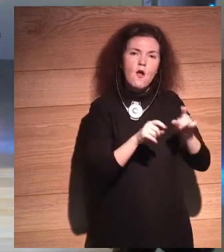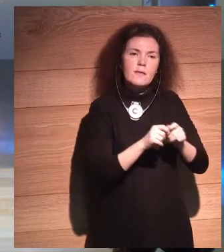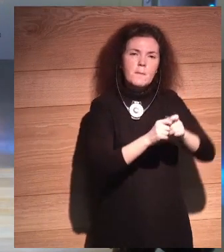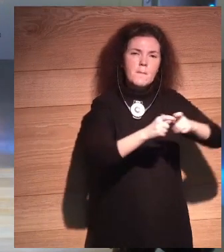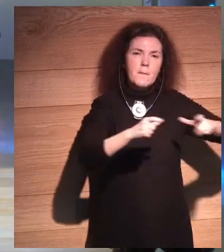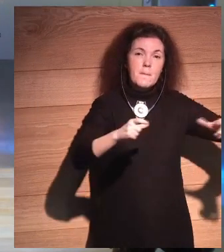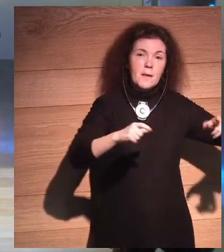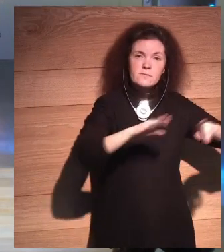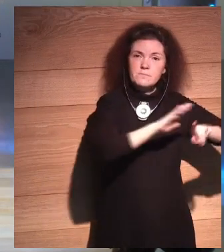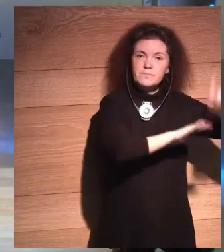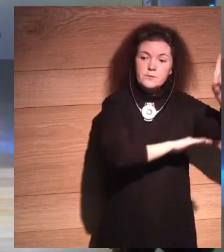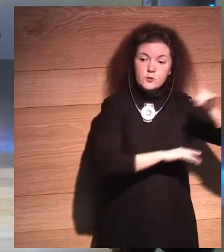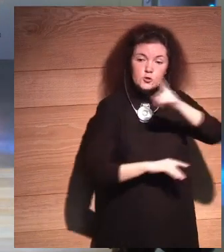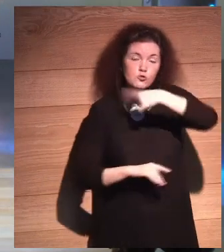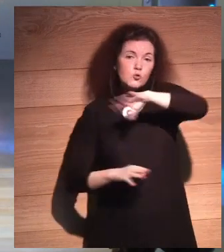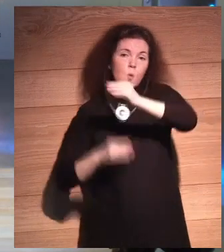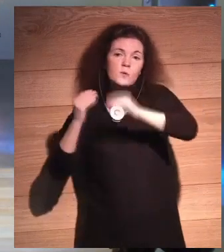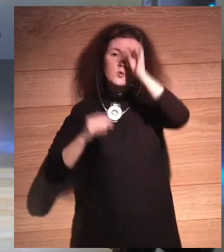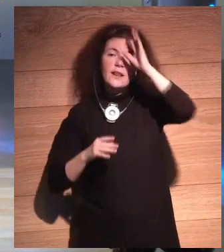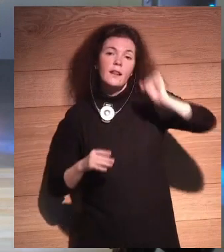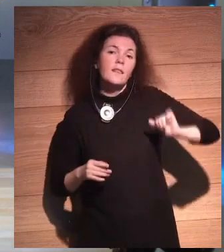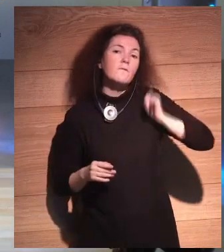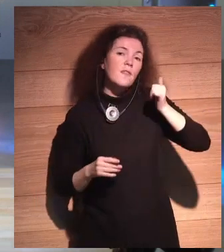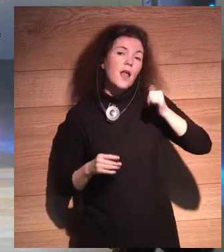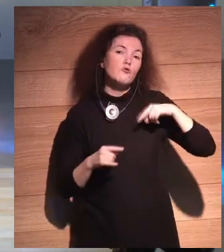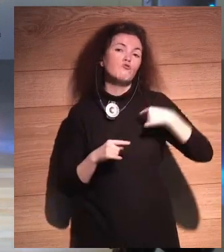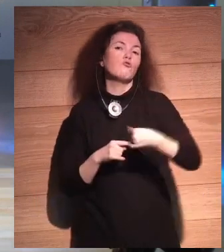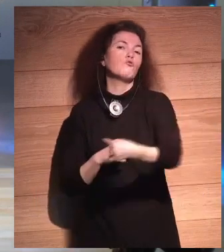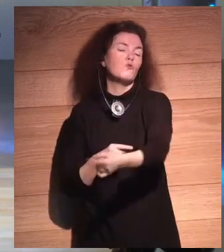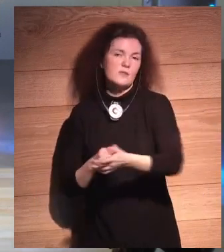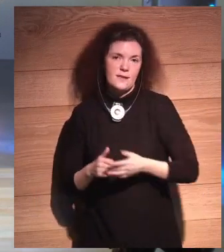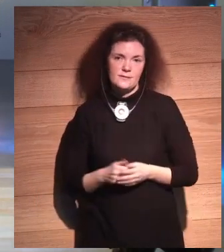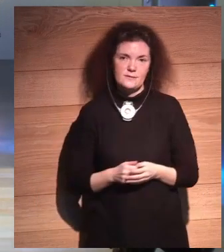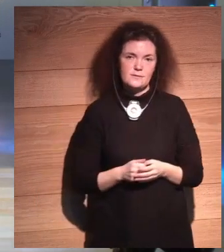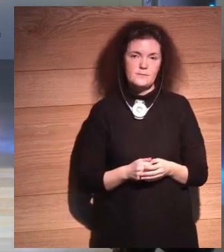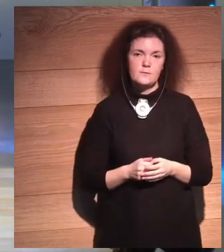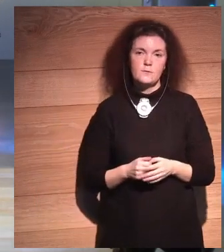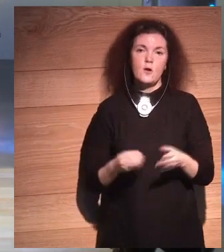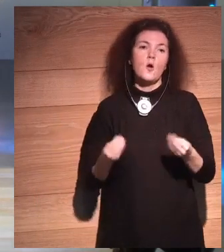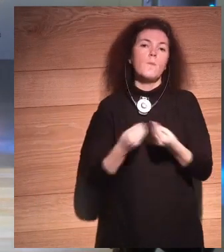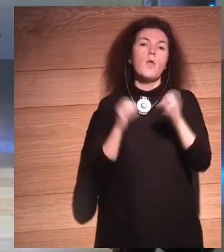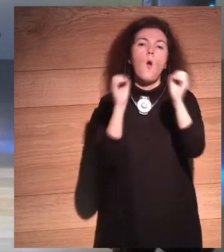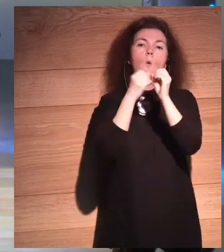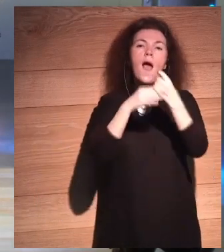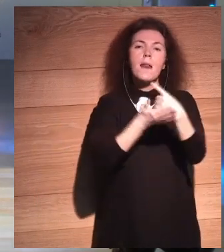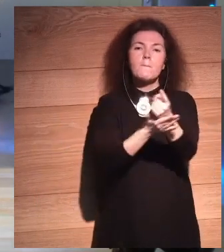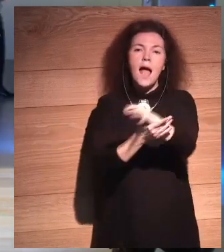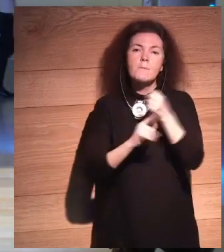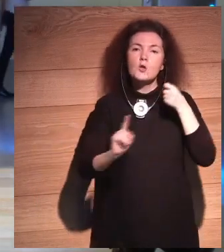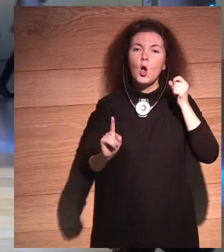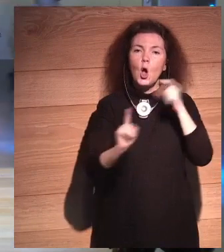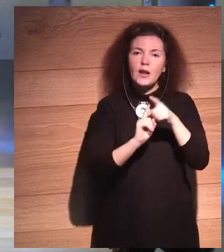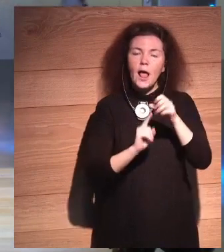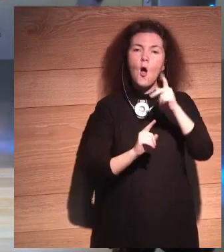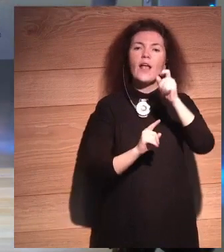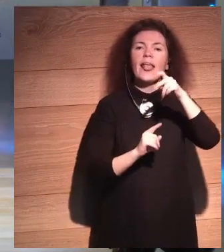And all of us use artificial intelligence every single day with email, Google Maps, Tinder. Now, you don't use